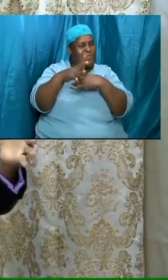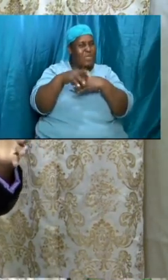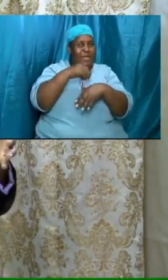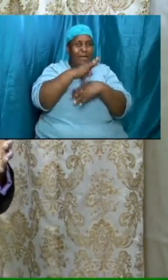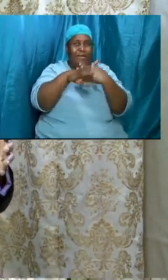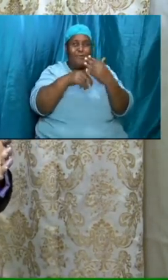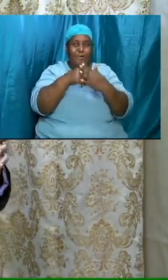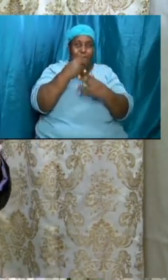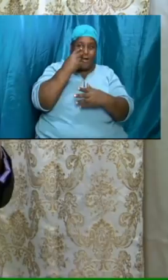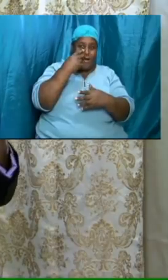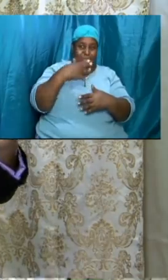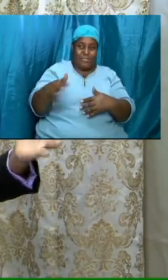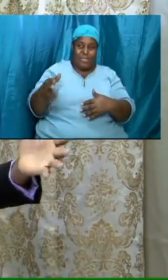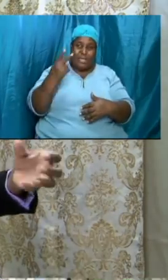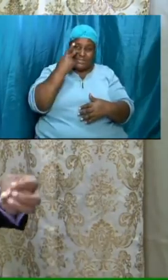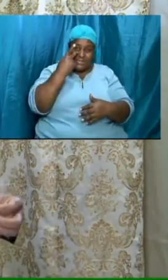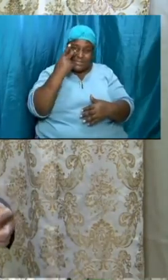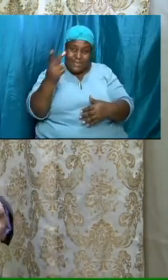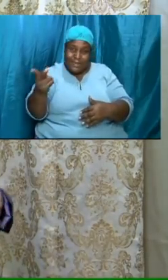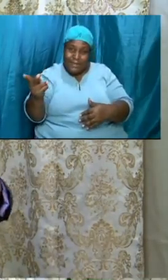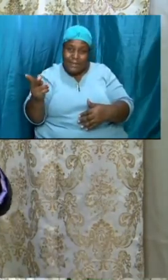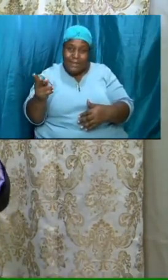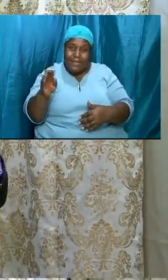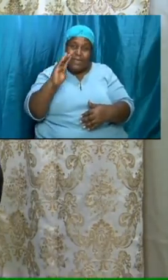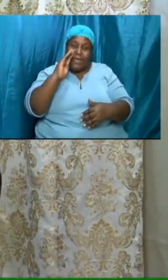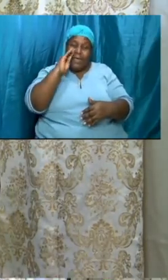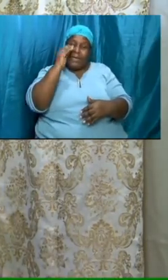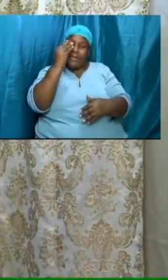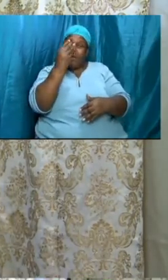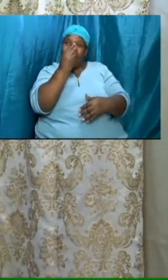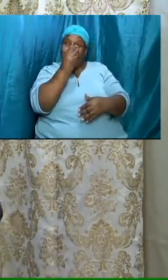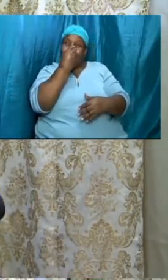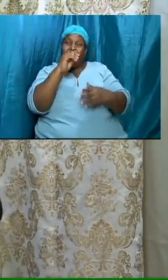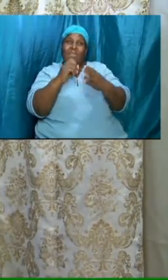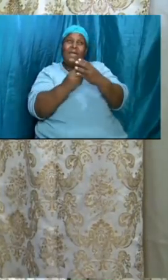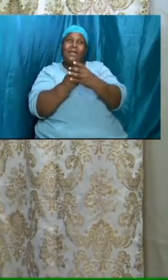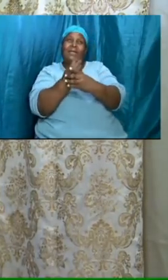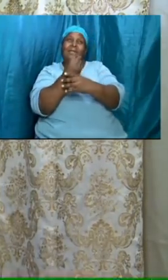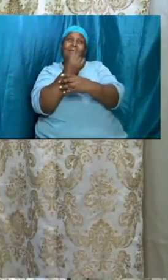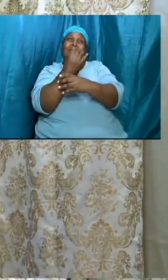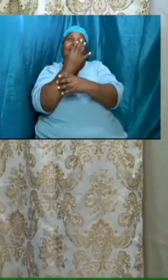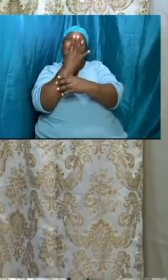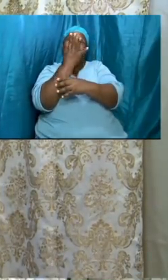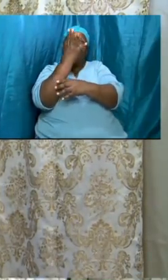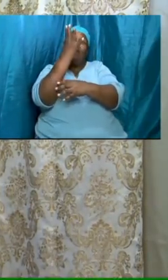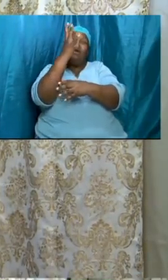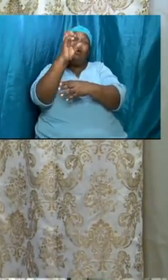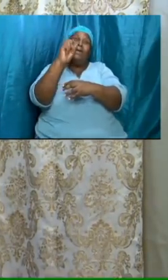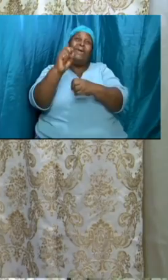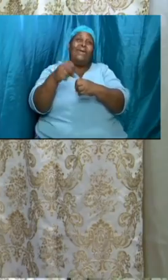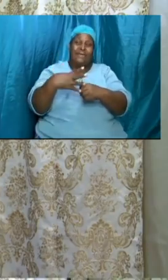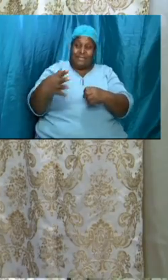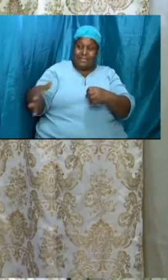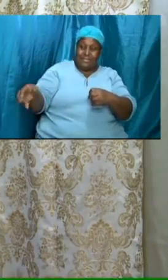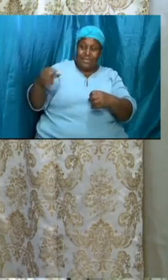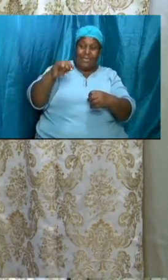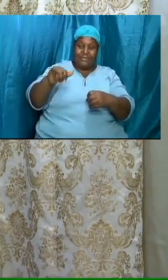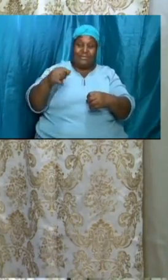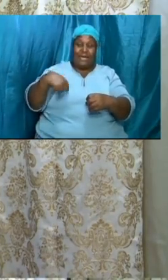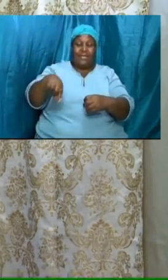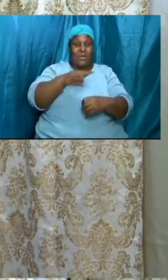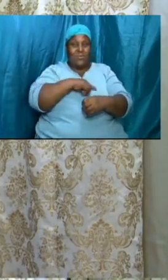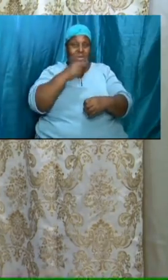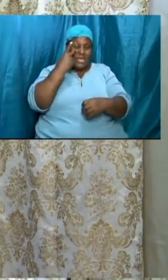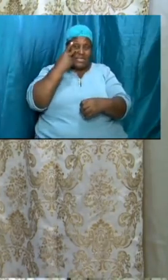waters water the sides and the flowers blossom and the flowers bloom the things that we see here on